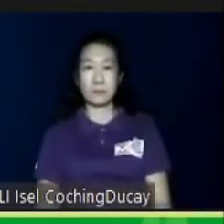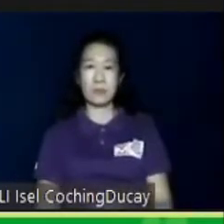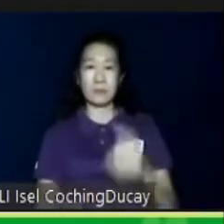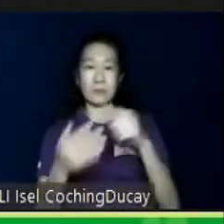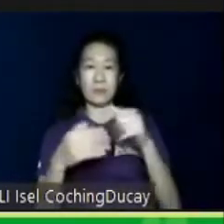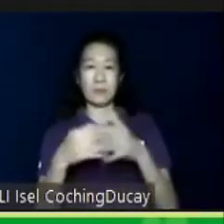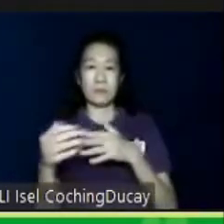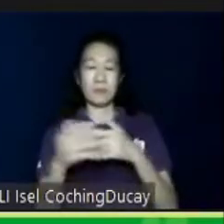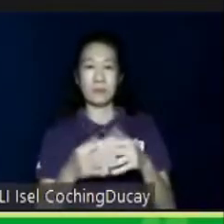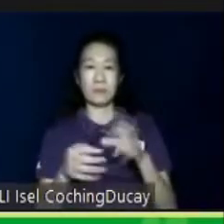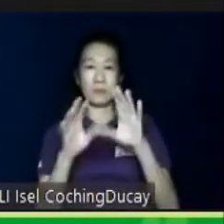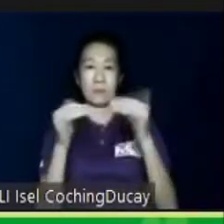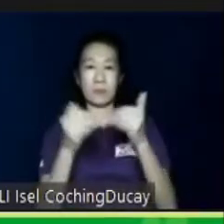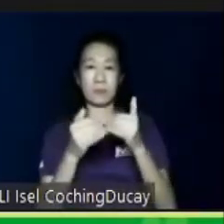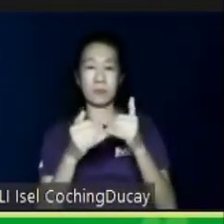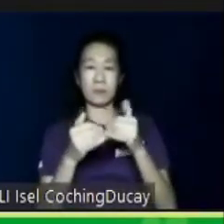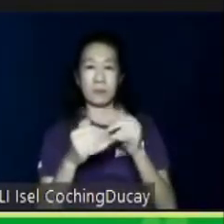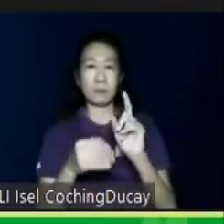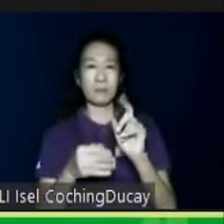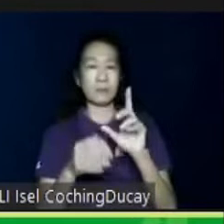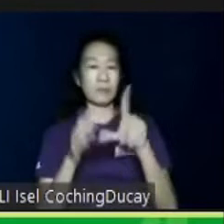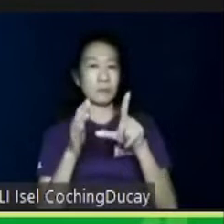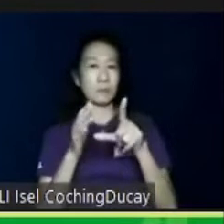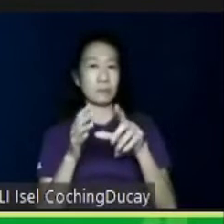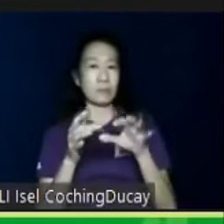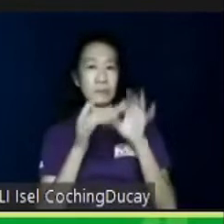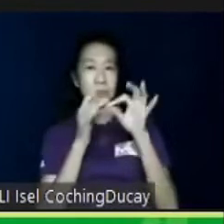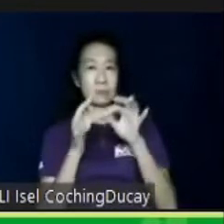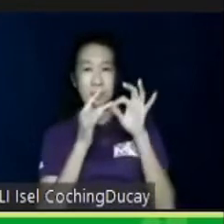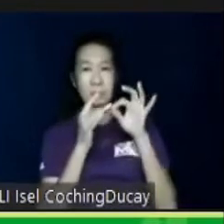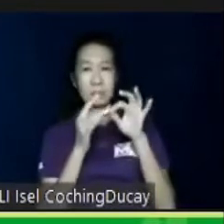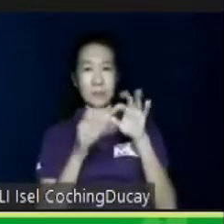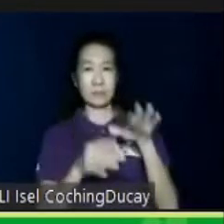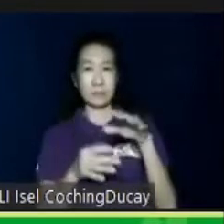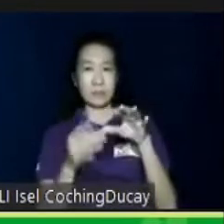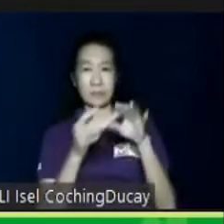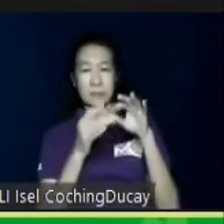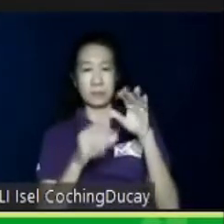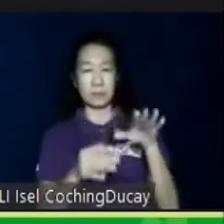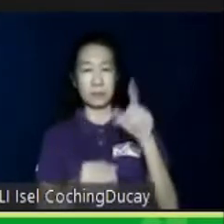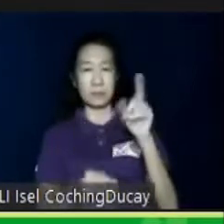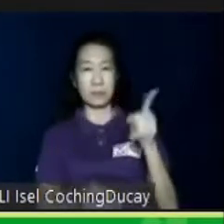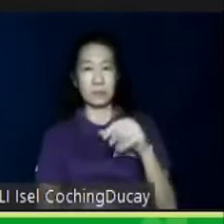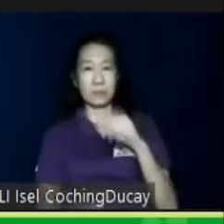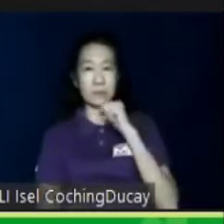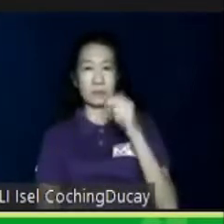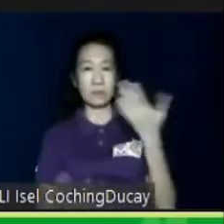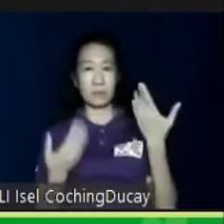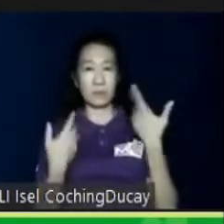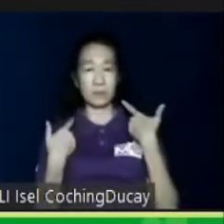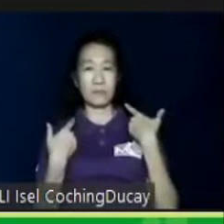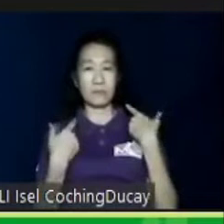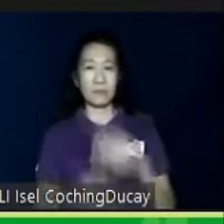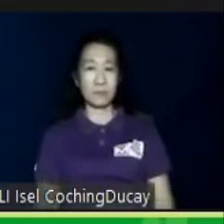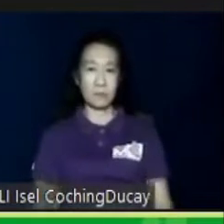companies tell me, Uy, ano ba yan? Baka mama yan? Special, special, special child, special child siya. We don't have the…